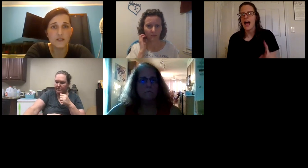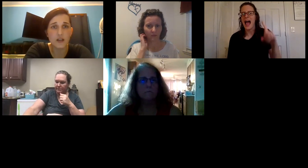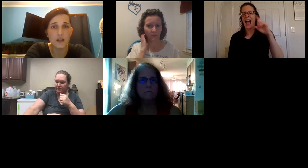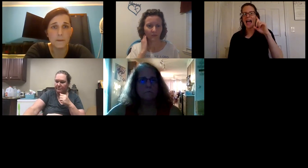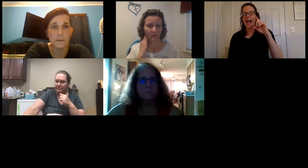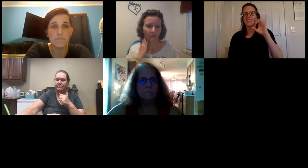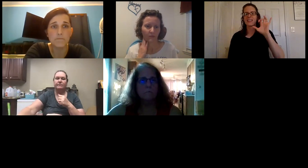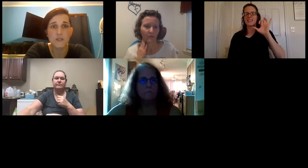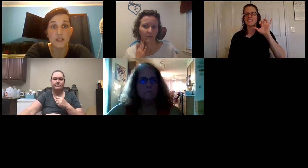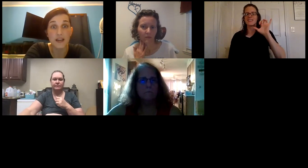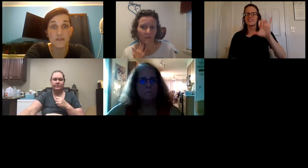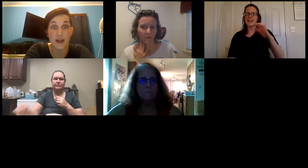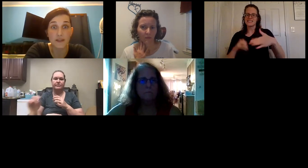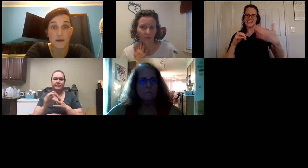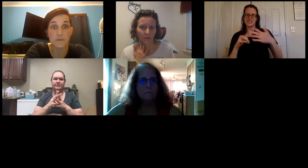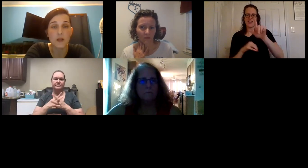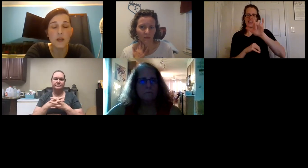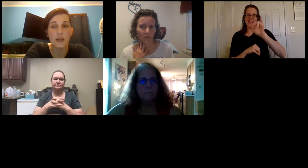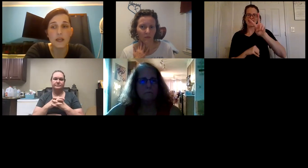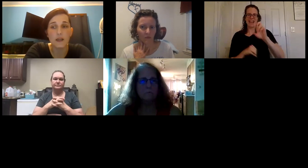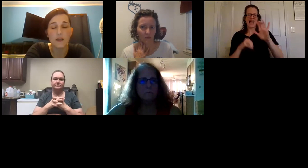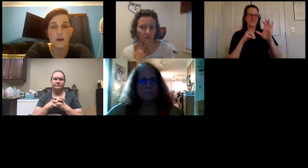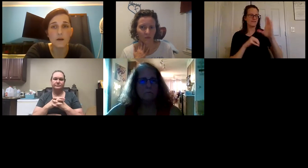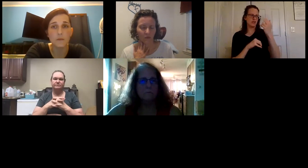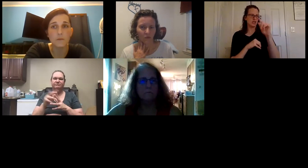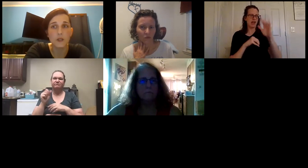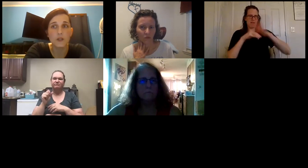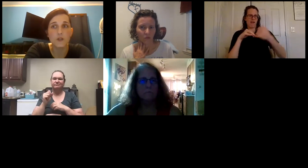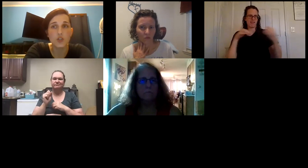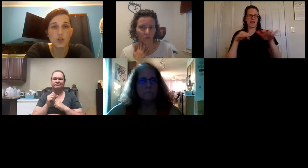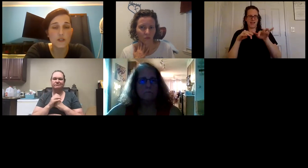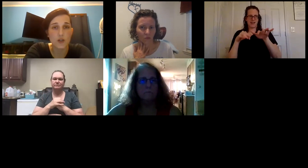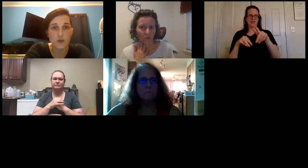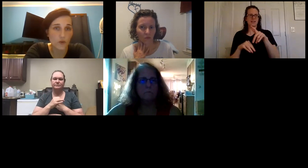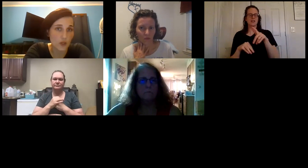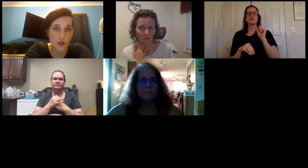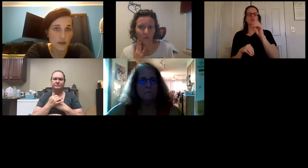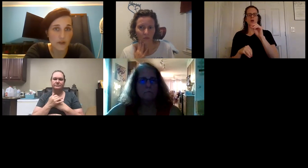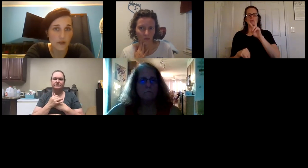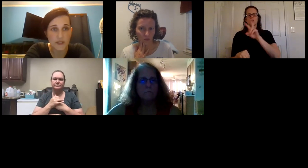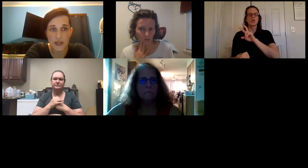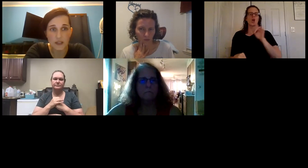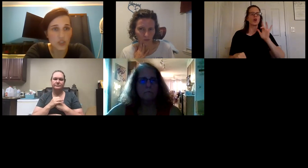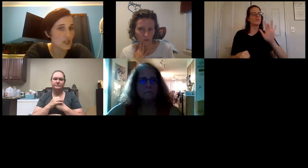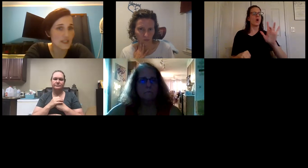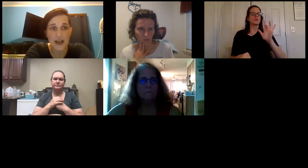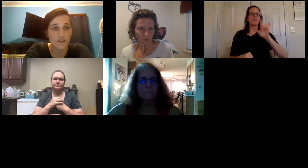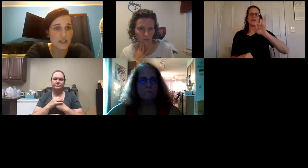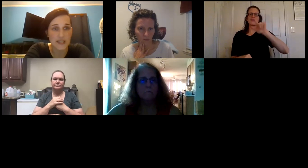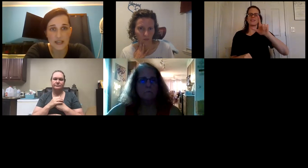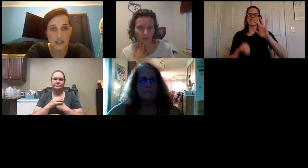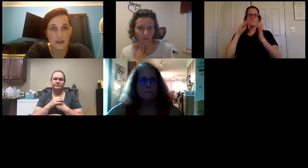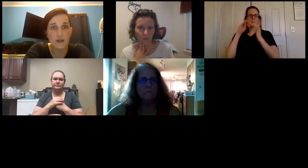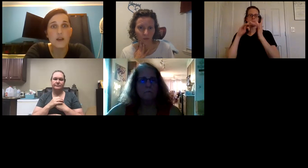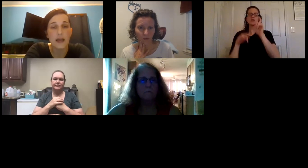um to live chat them and um so she'll just go to the young living website she doesn't have to